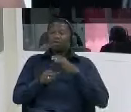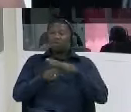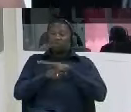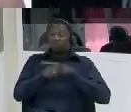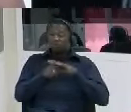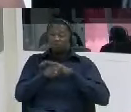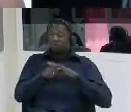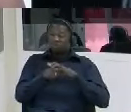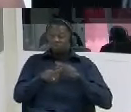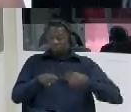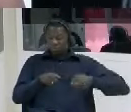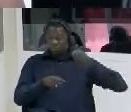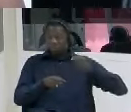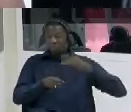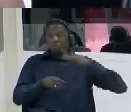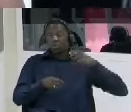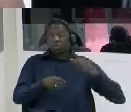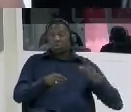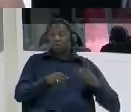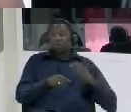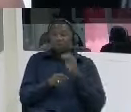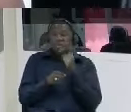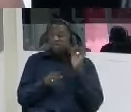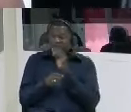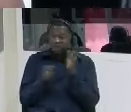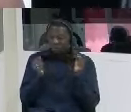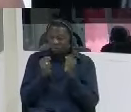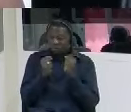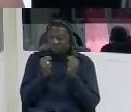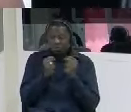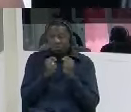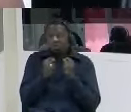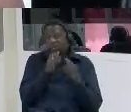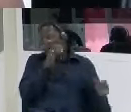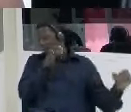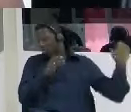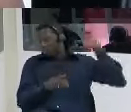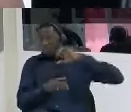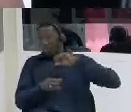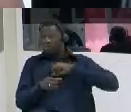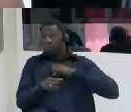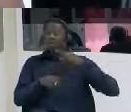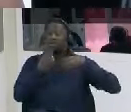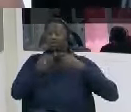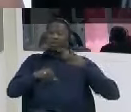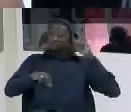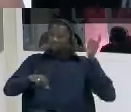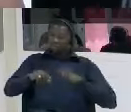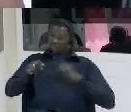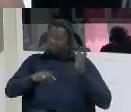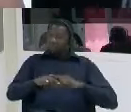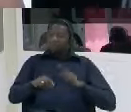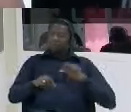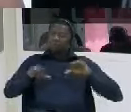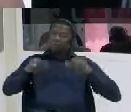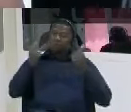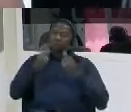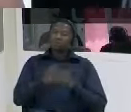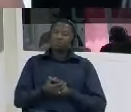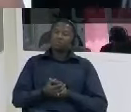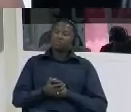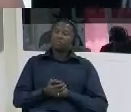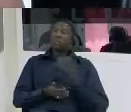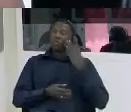of water very cool water was poured on me and uh then the beating starts when they beat for sometimes